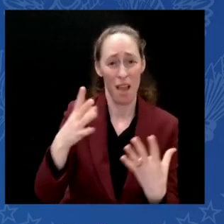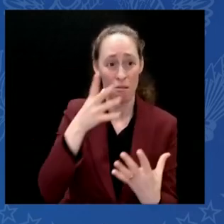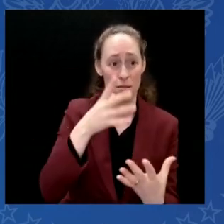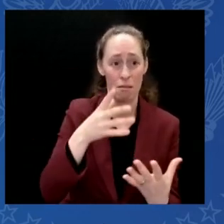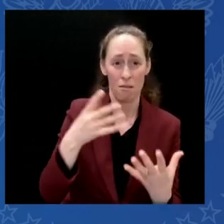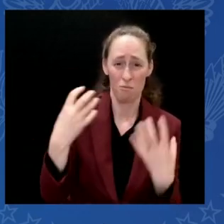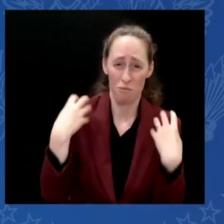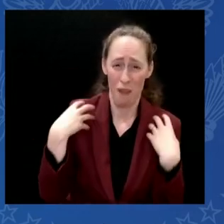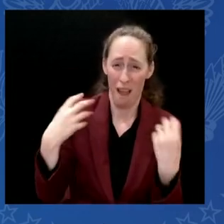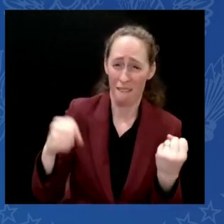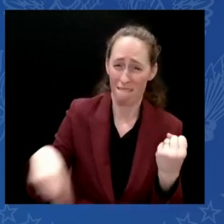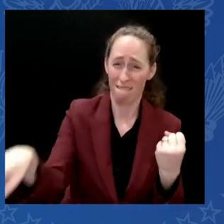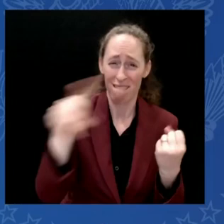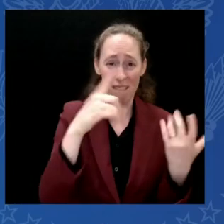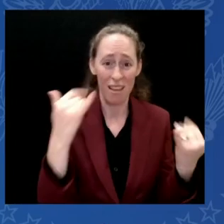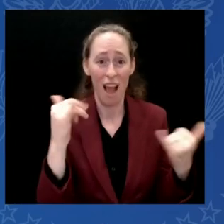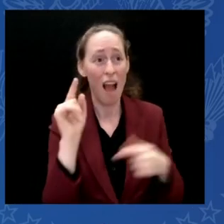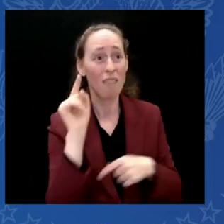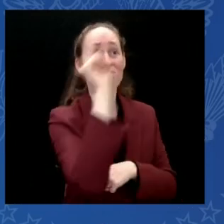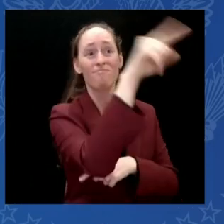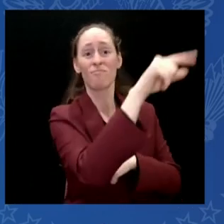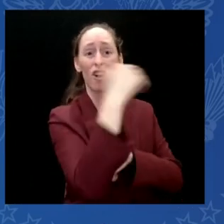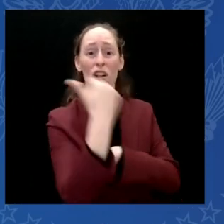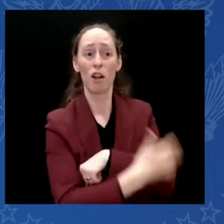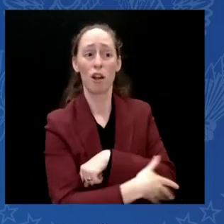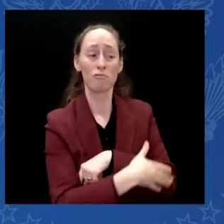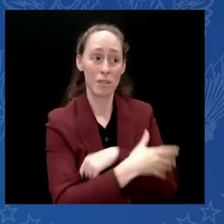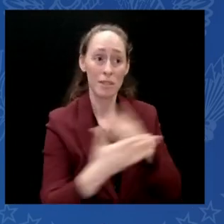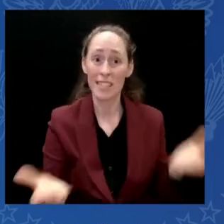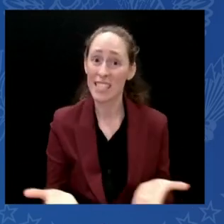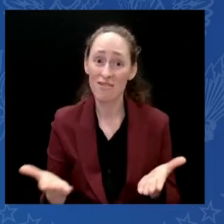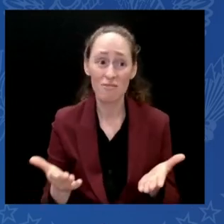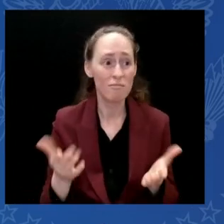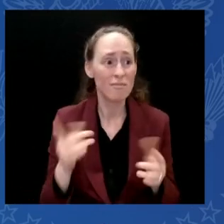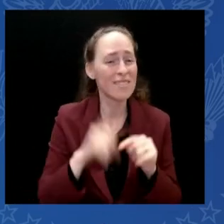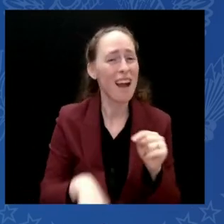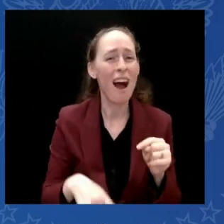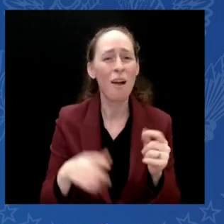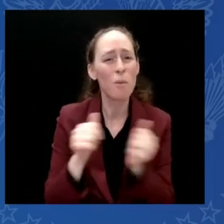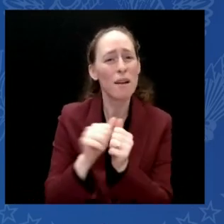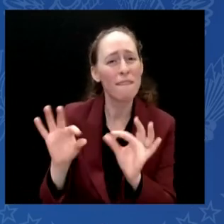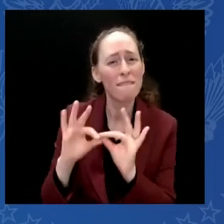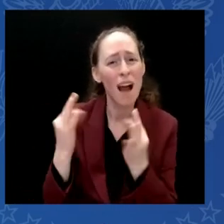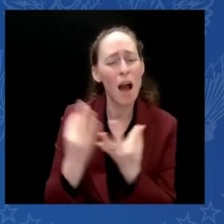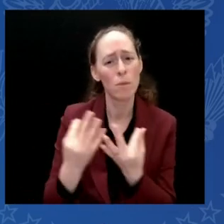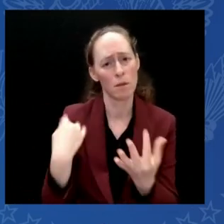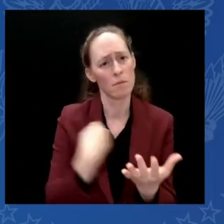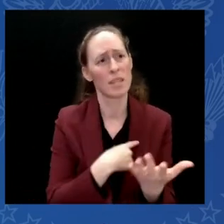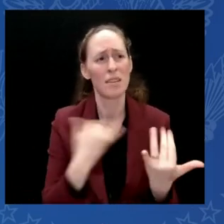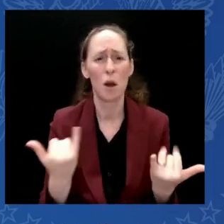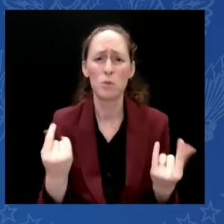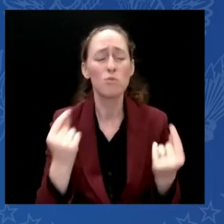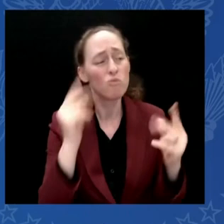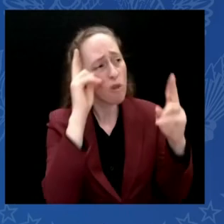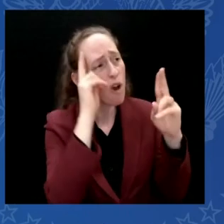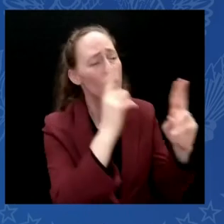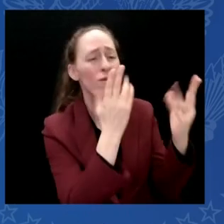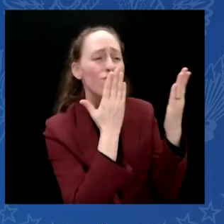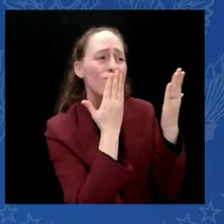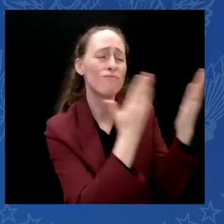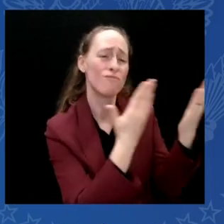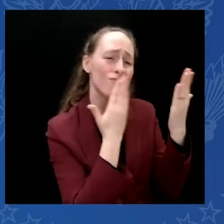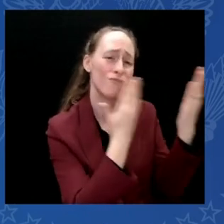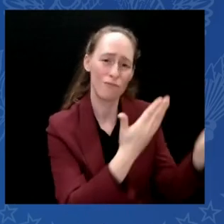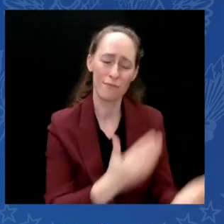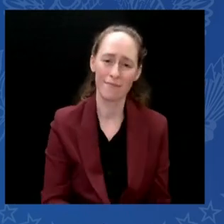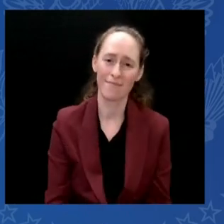know, I believe Christmas is a season of hope. And throughout the life of this country, it's been during the weeks of December,